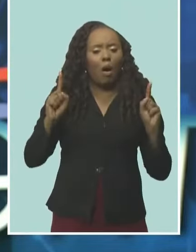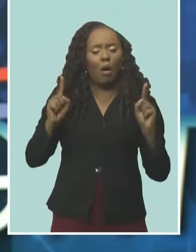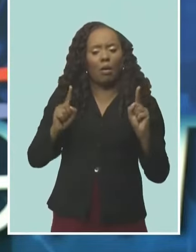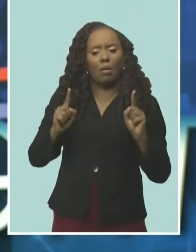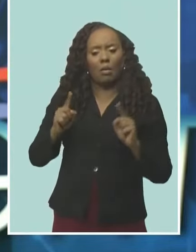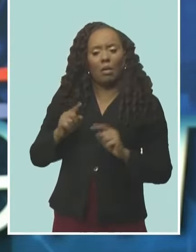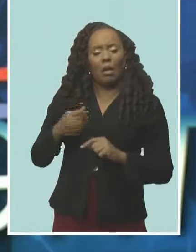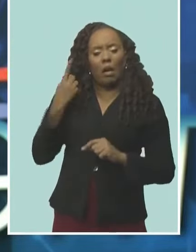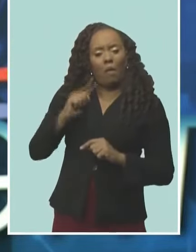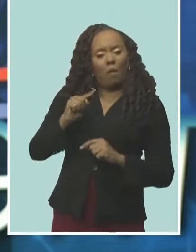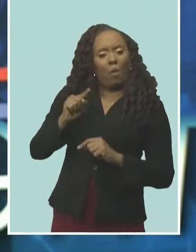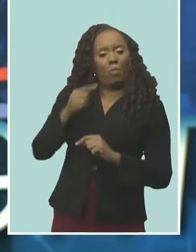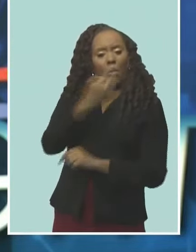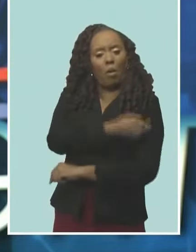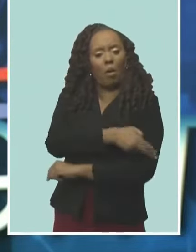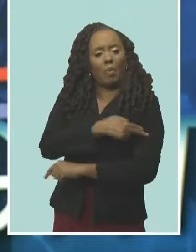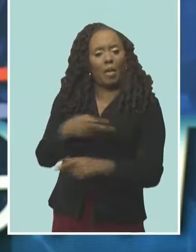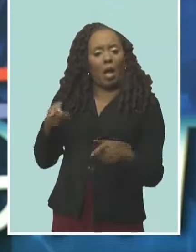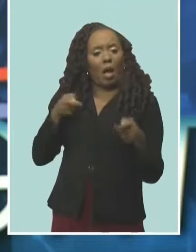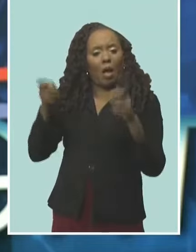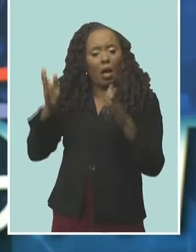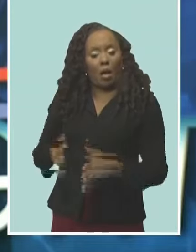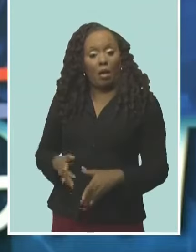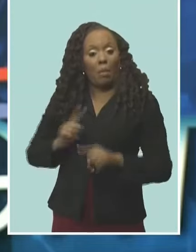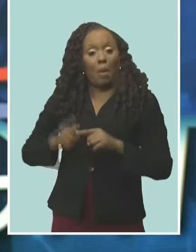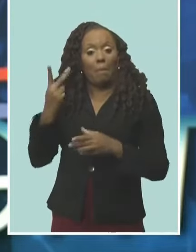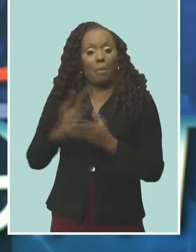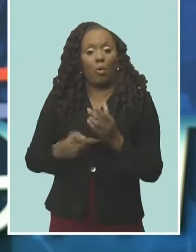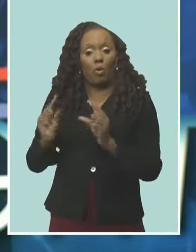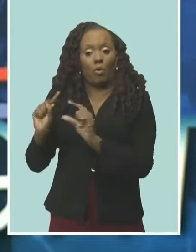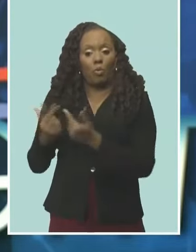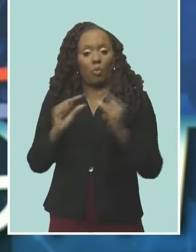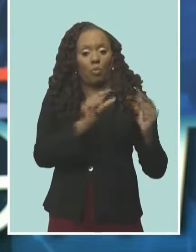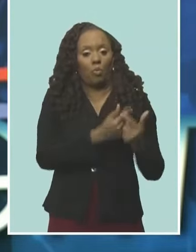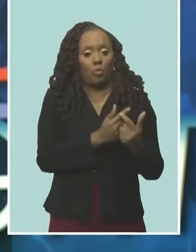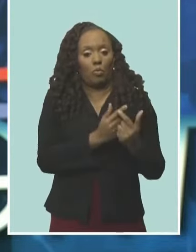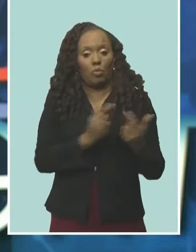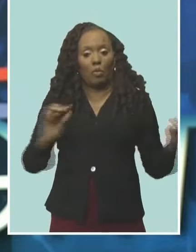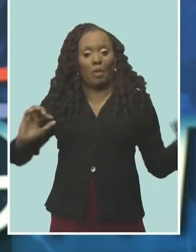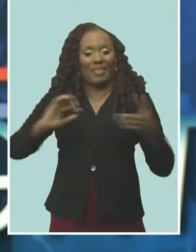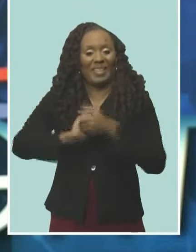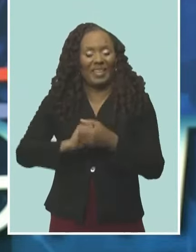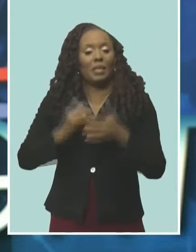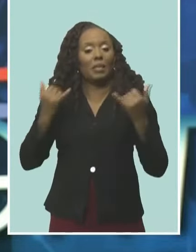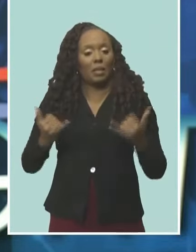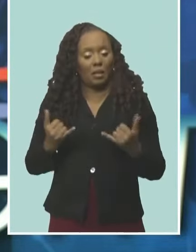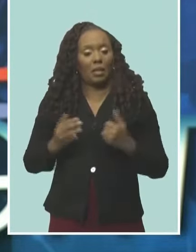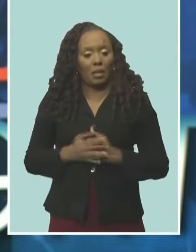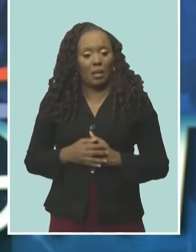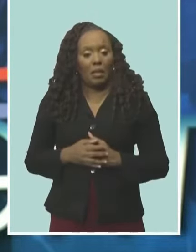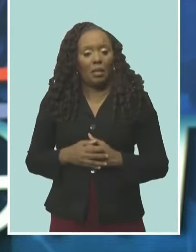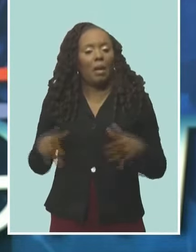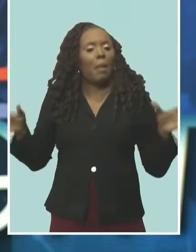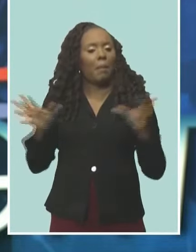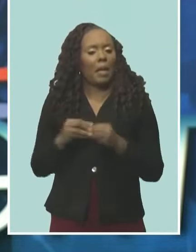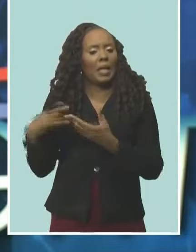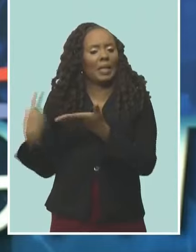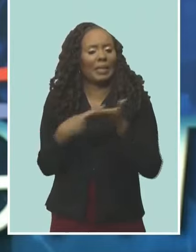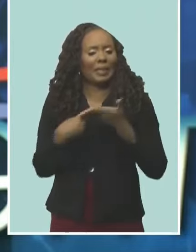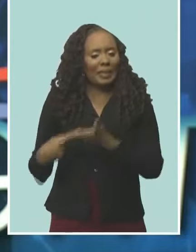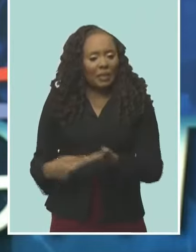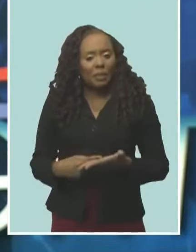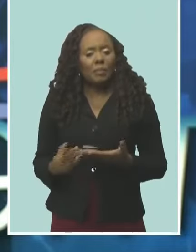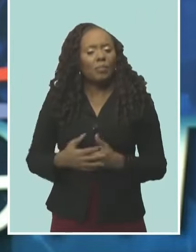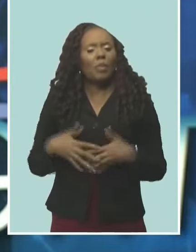Dr. Christine Greenidge, the two sides met today in an effort to resolve their differences. At issue were intended changes to the